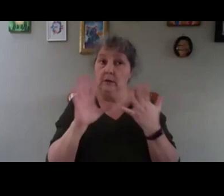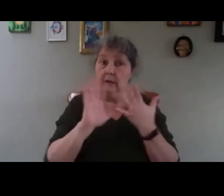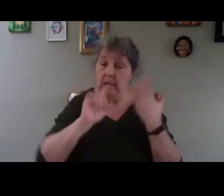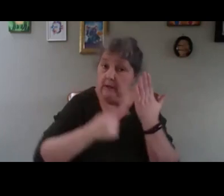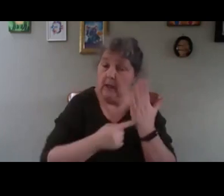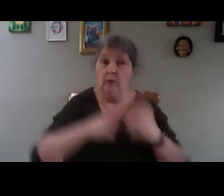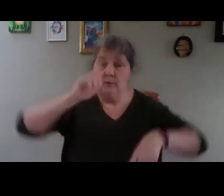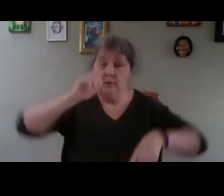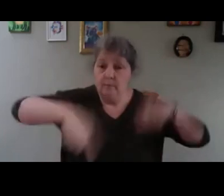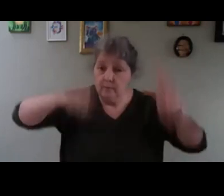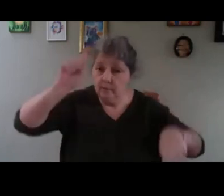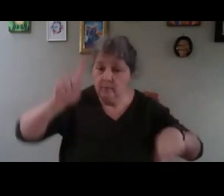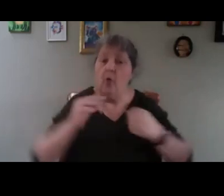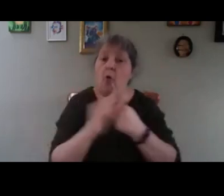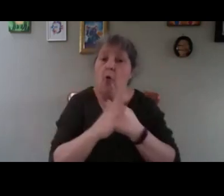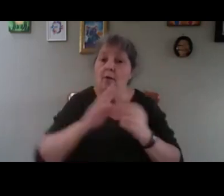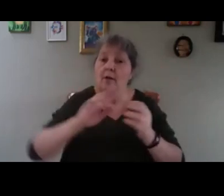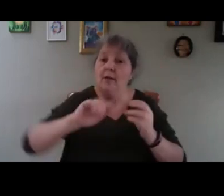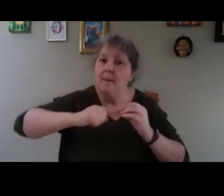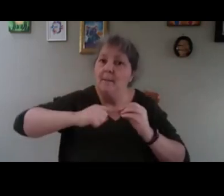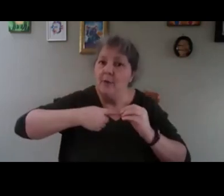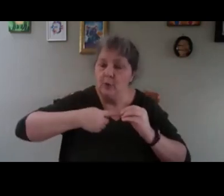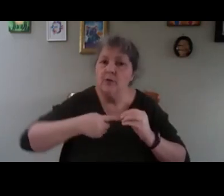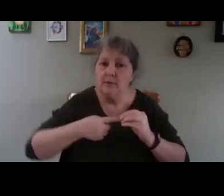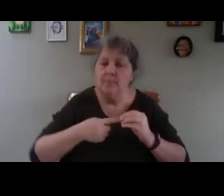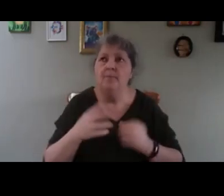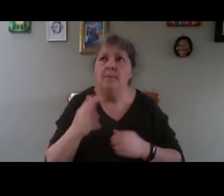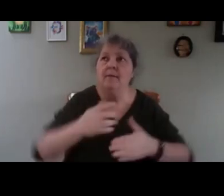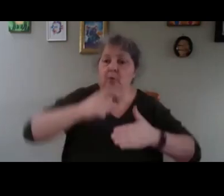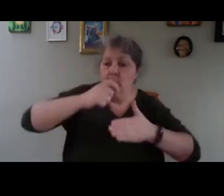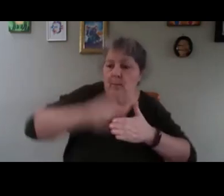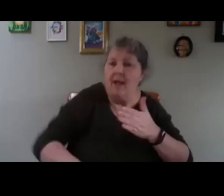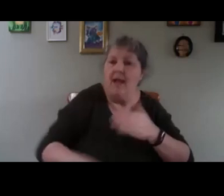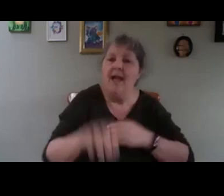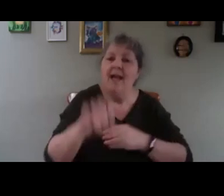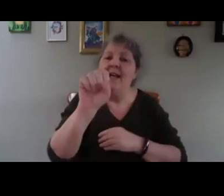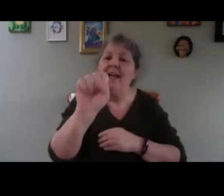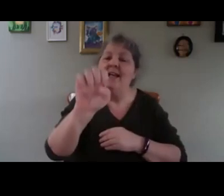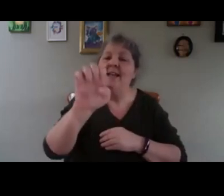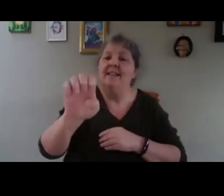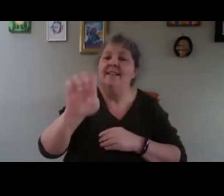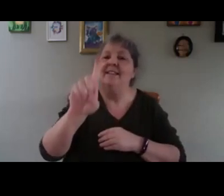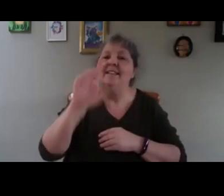It is quite a lot. If you buy your seedlings in garden centers,